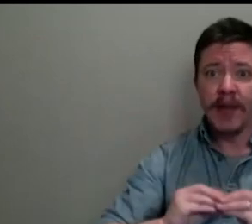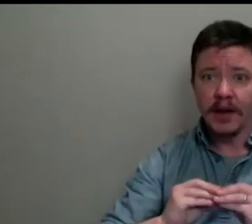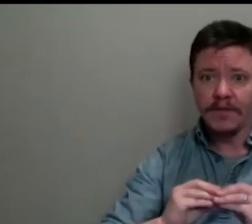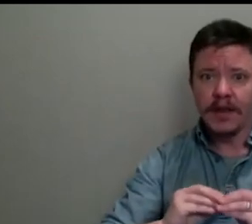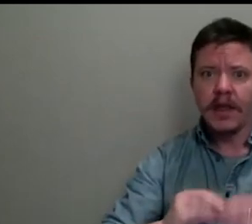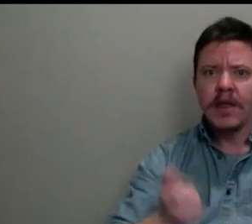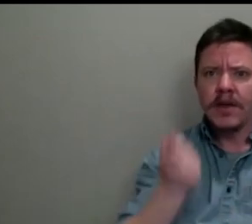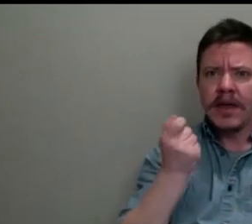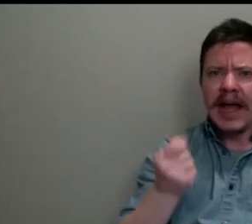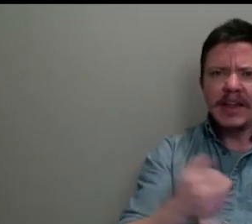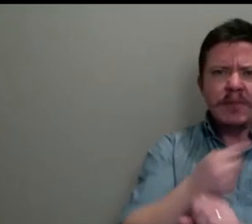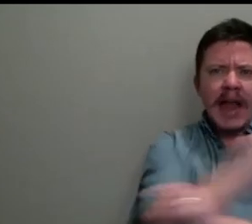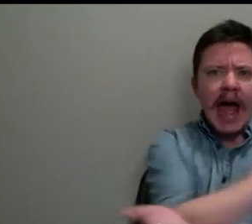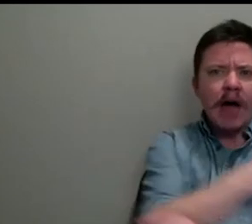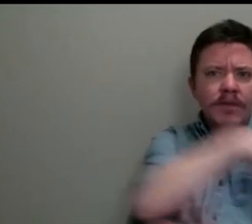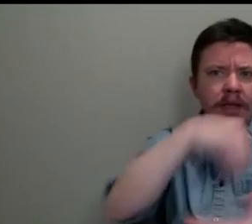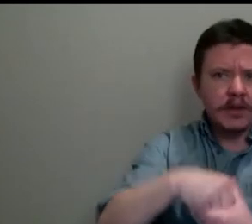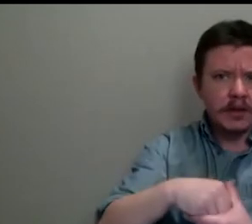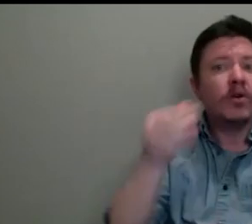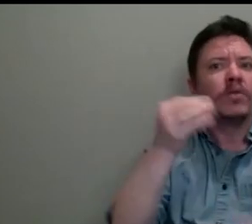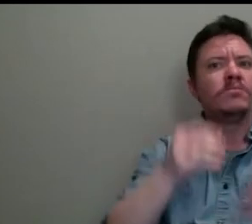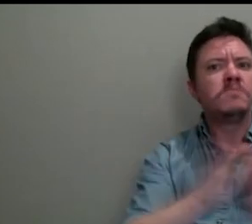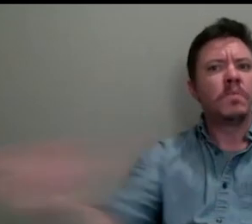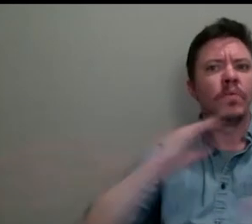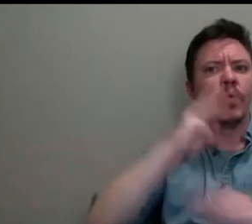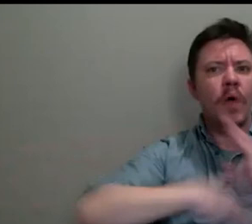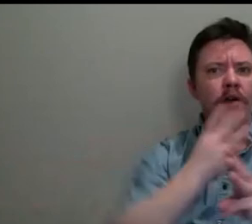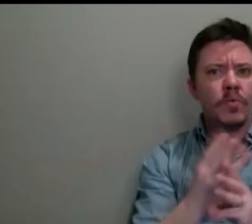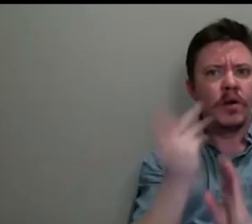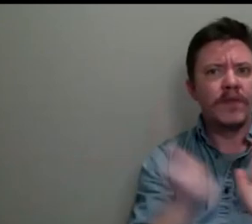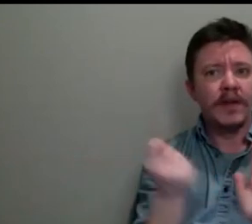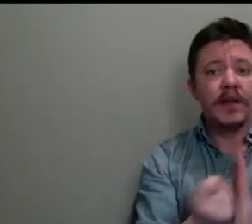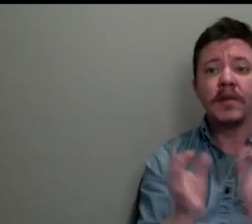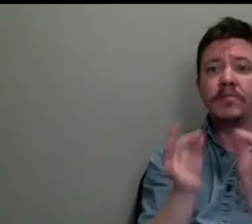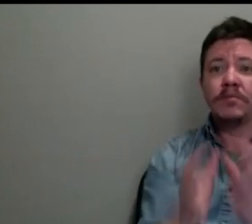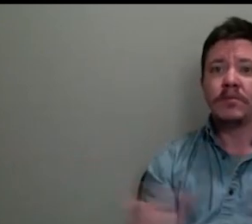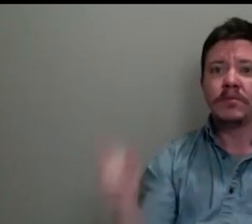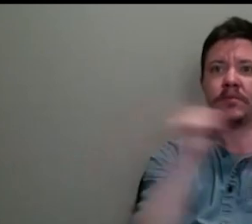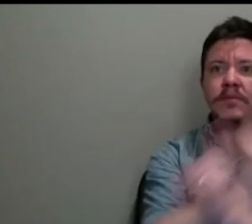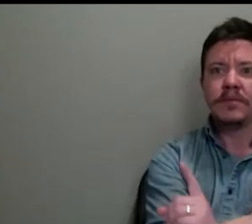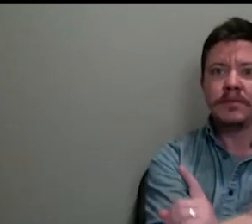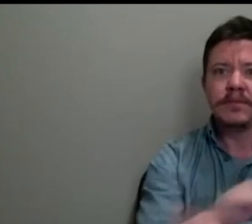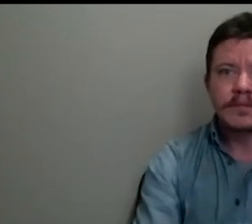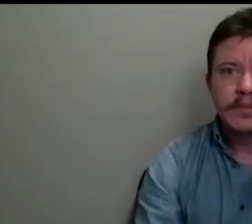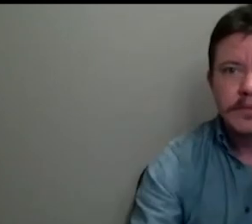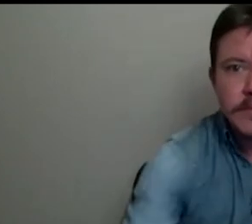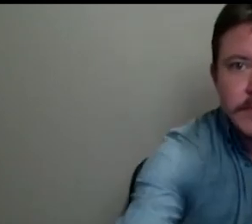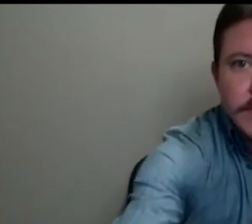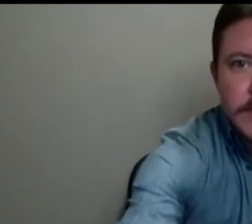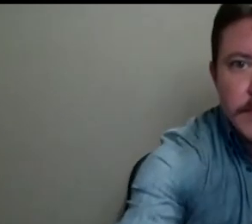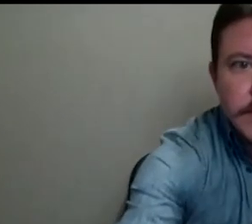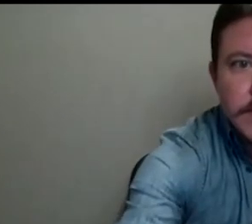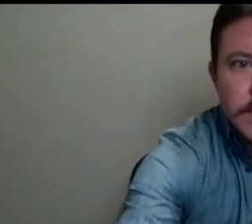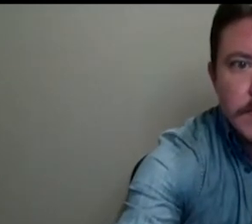out of the interior and into the wider world. A viewer asks about Vuillard's theater sets.